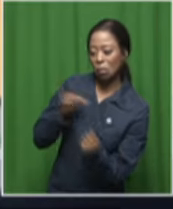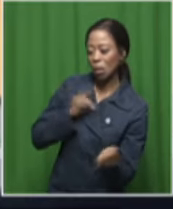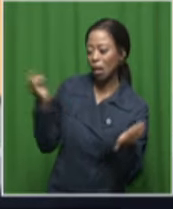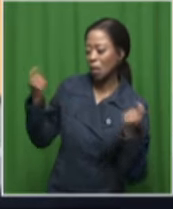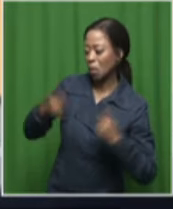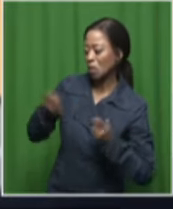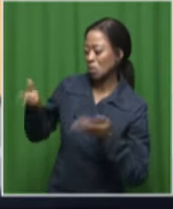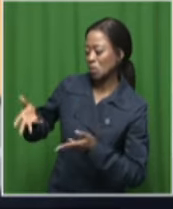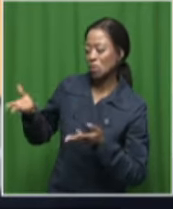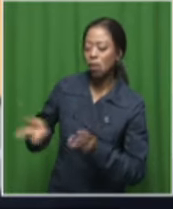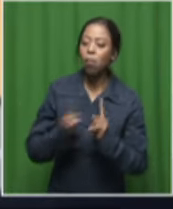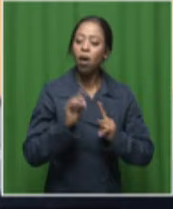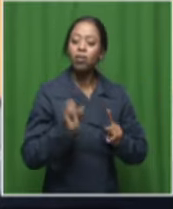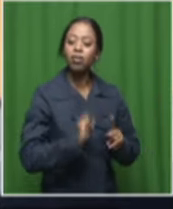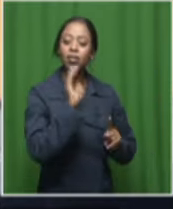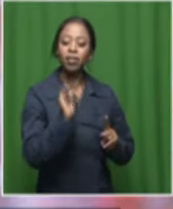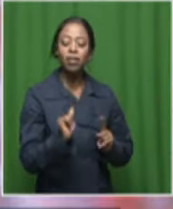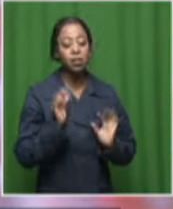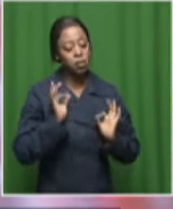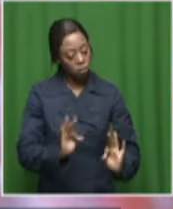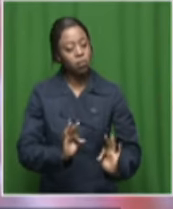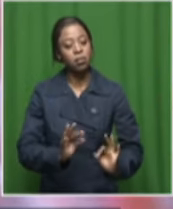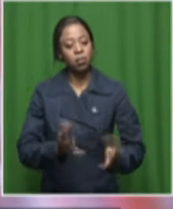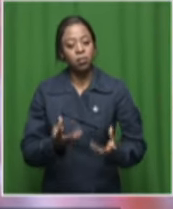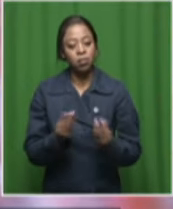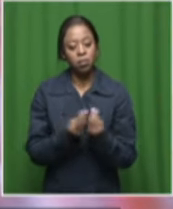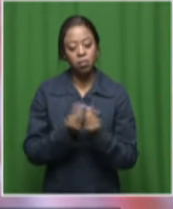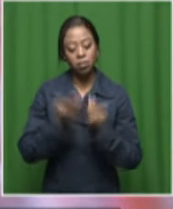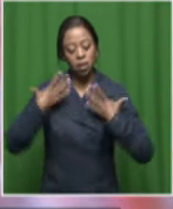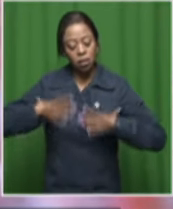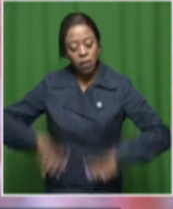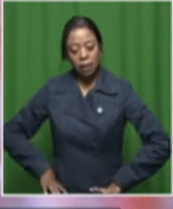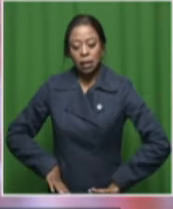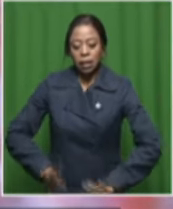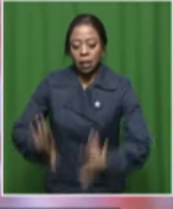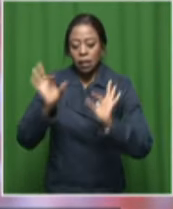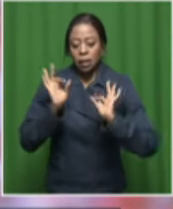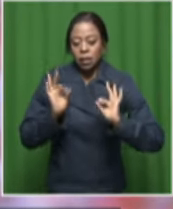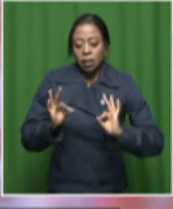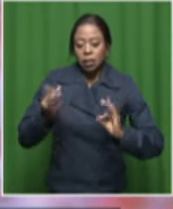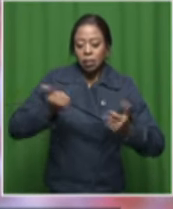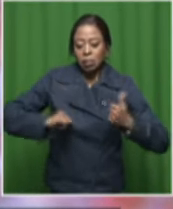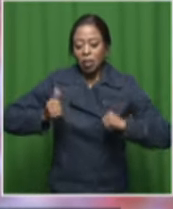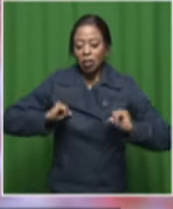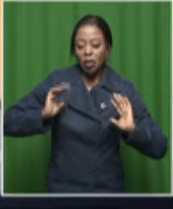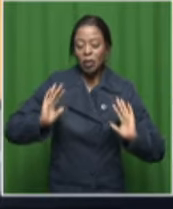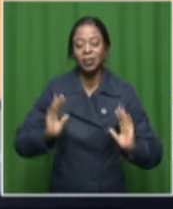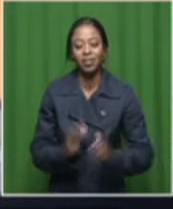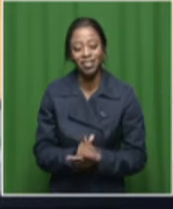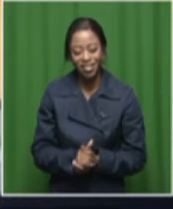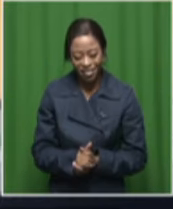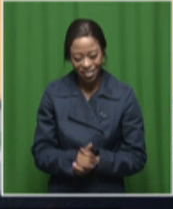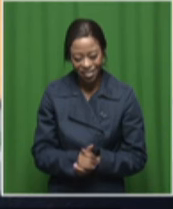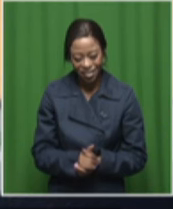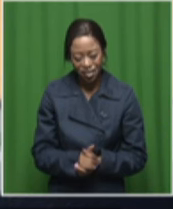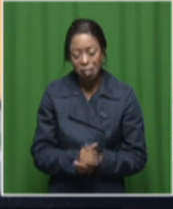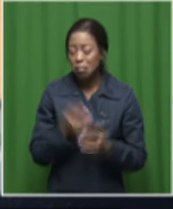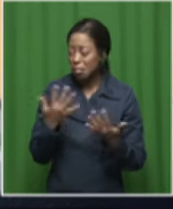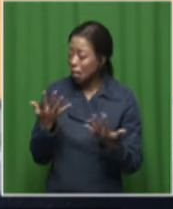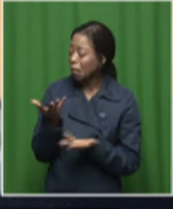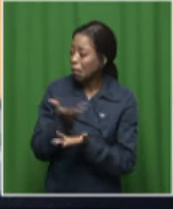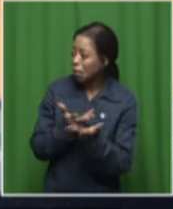this? But in South Africa, it's a thing. You have to dress up to perform. So, let's talk about the tour.